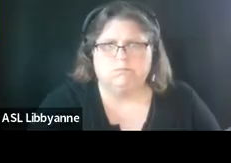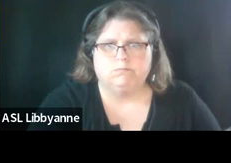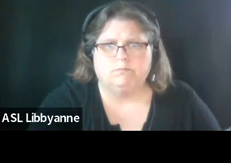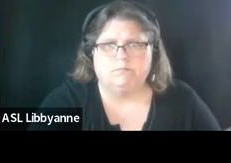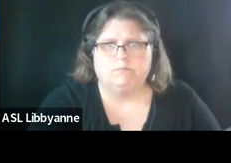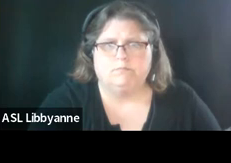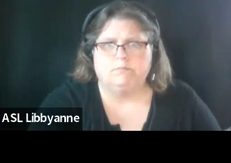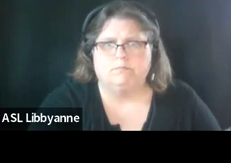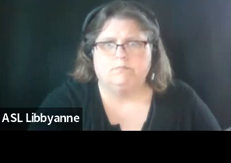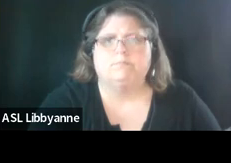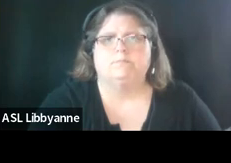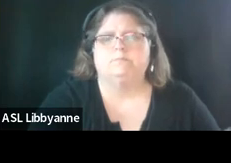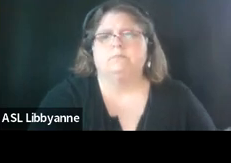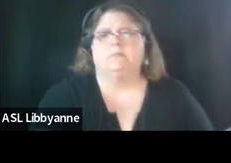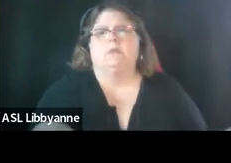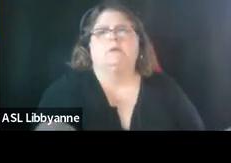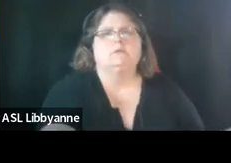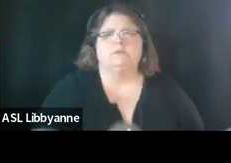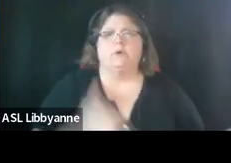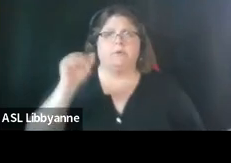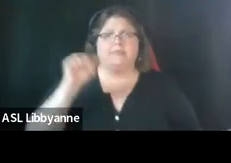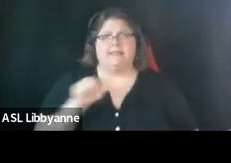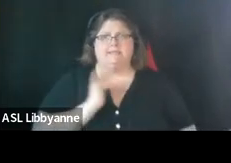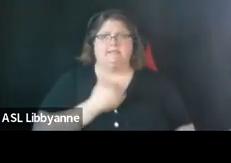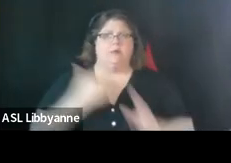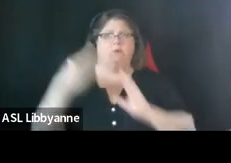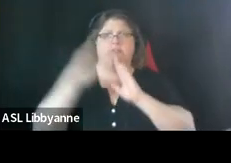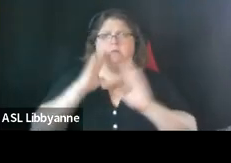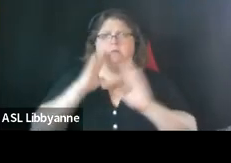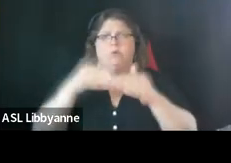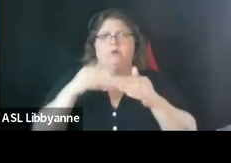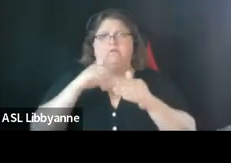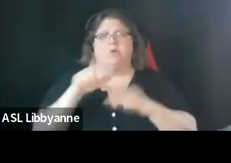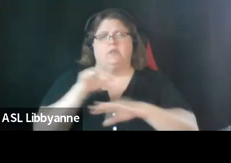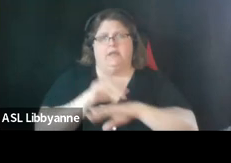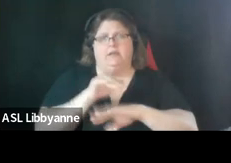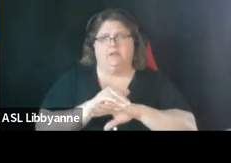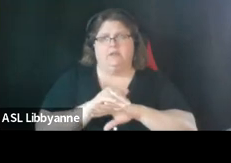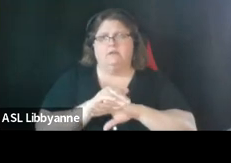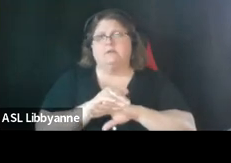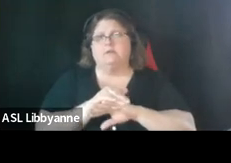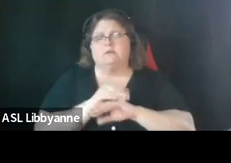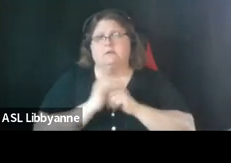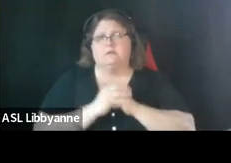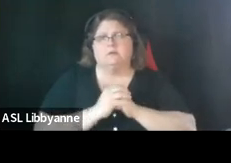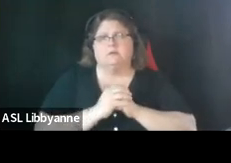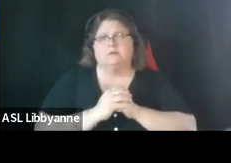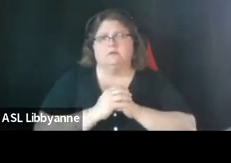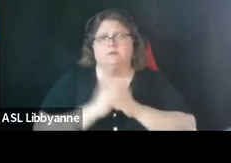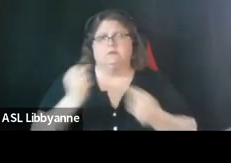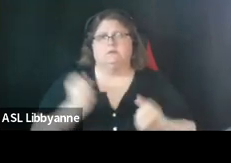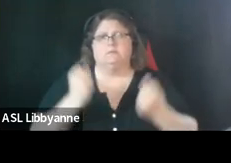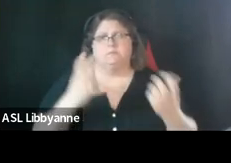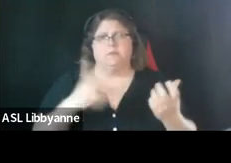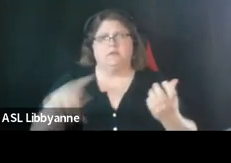the description i know that um a number of you have um have sent in um changes that and